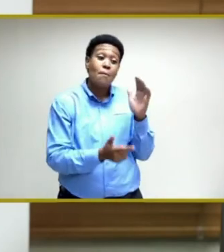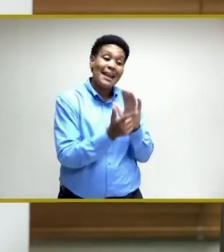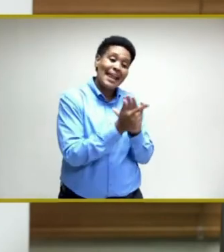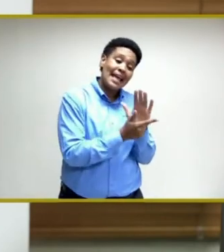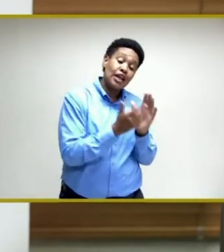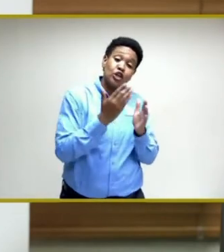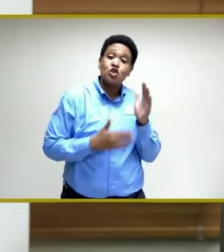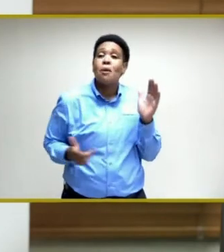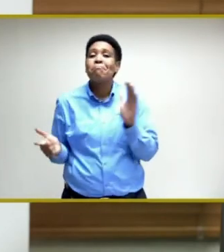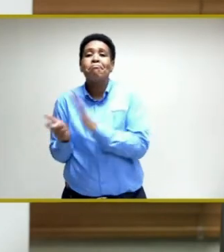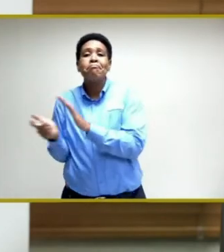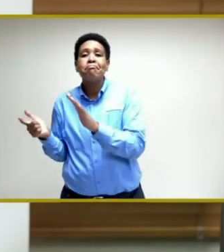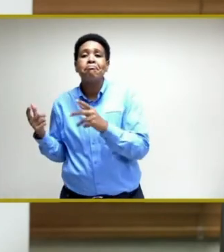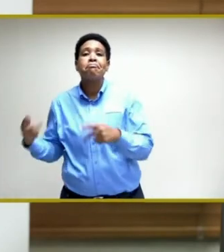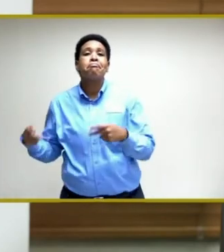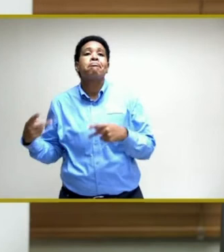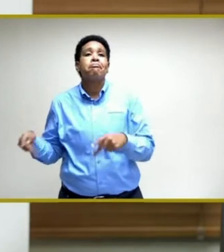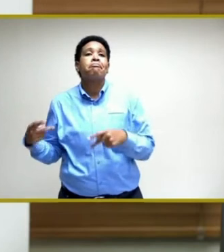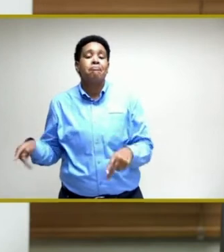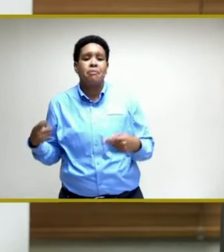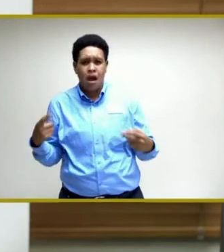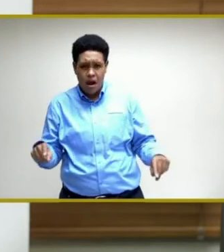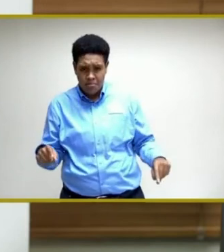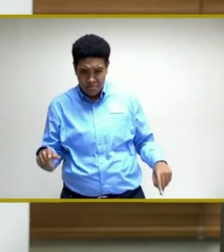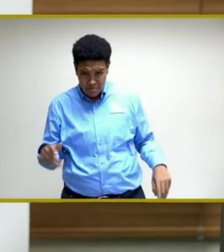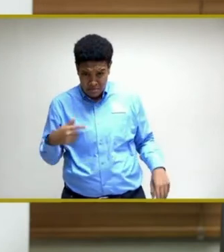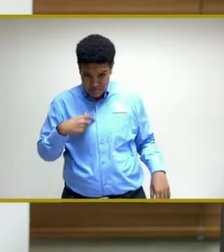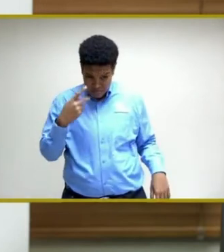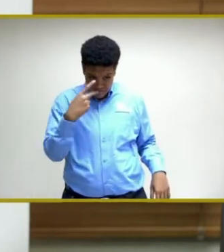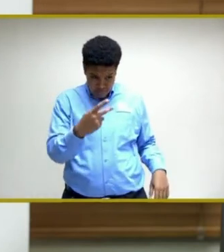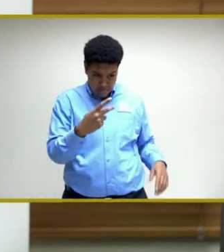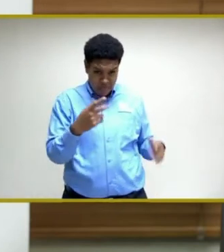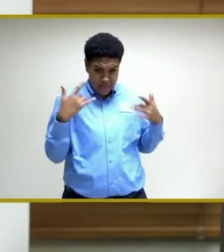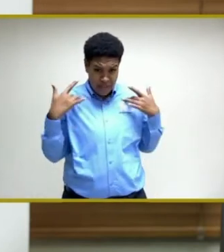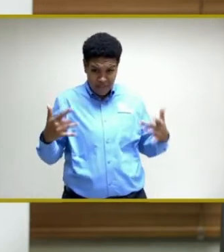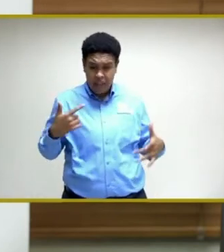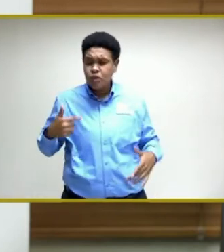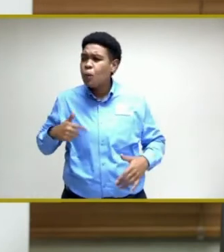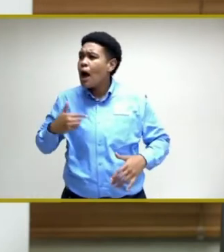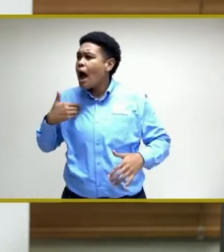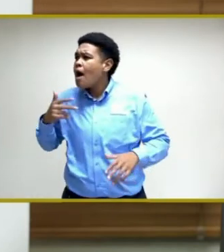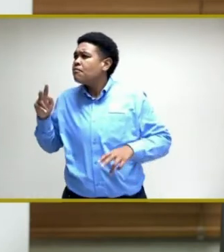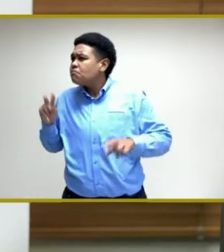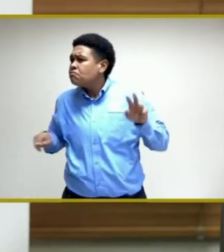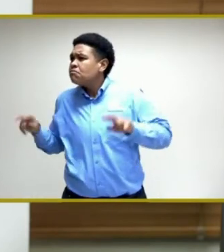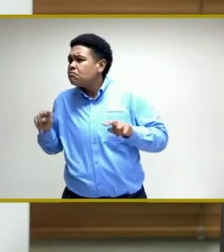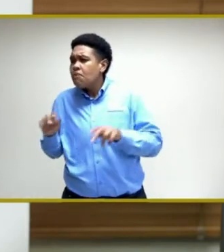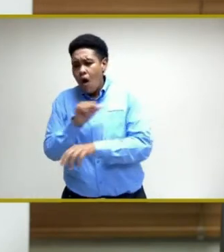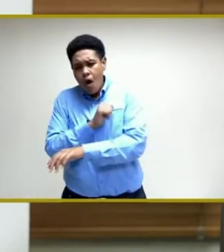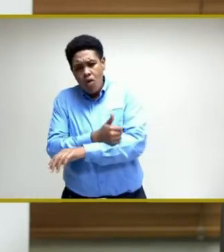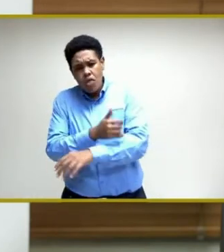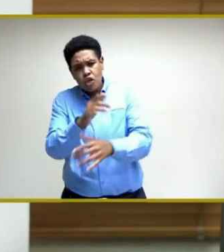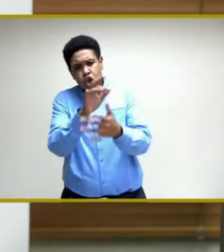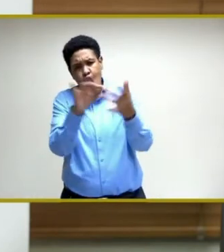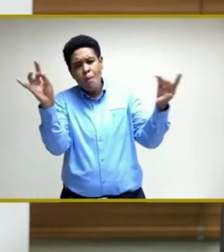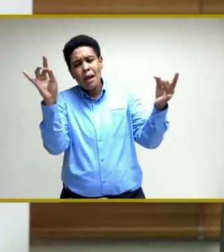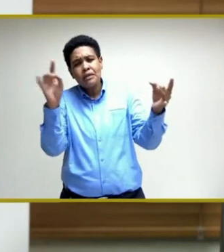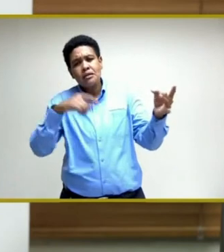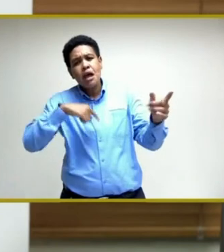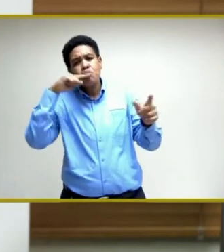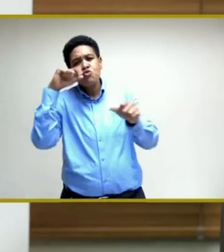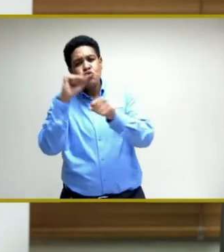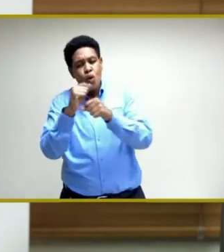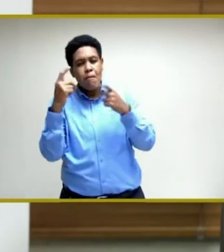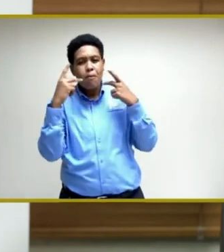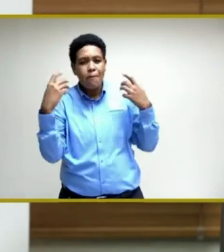To the extent that we encountered events where we had the authority to comment on, I'm sure the public health team would